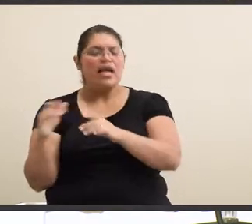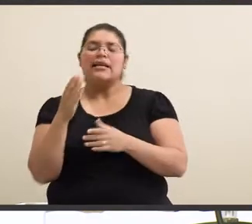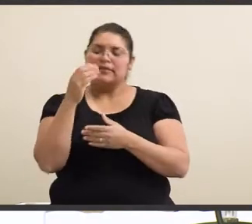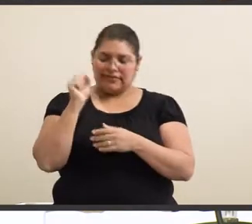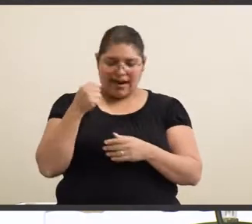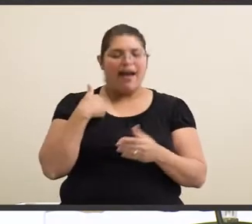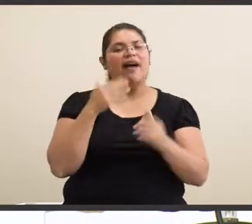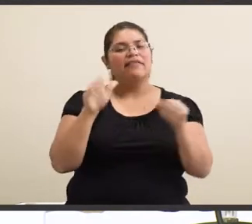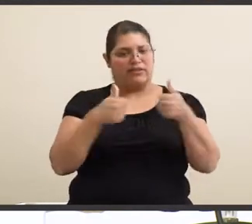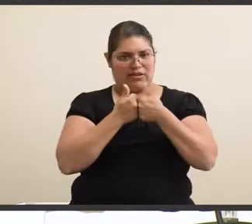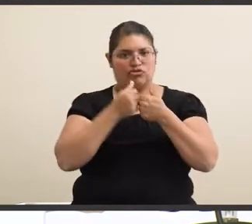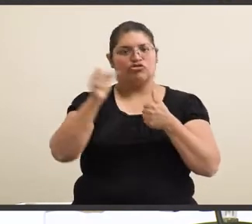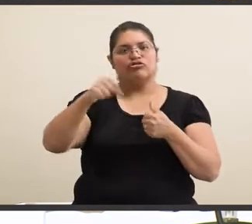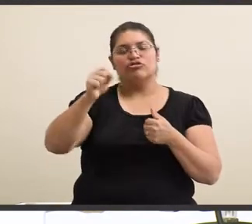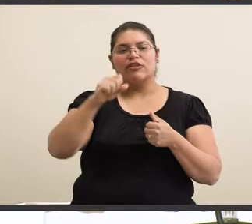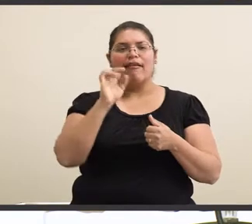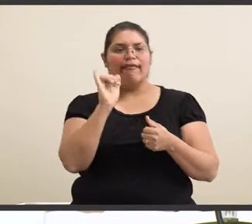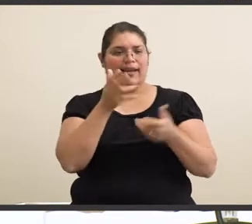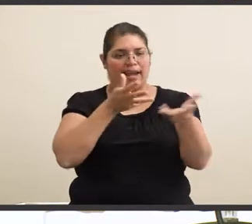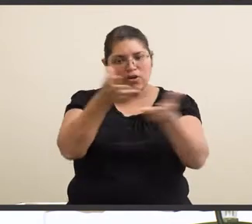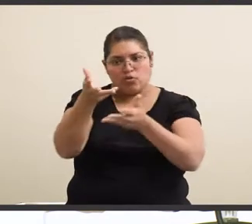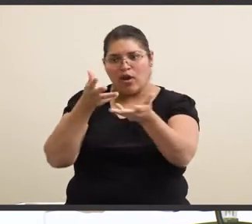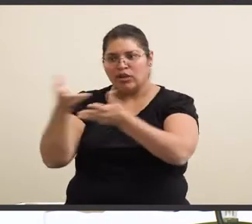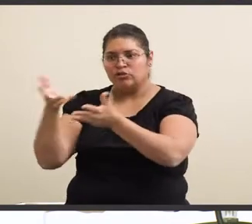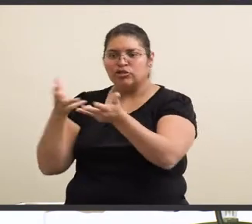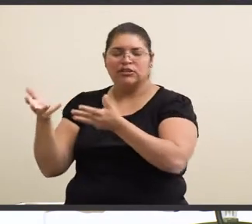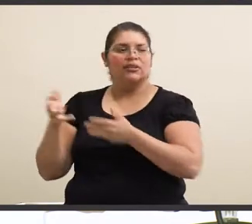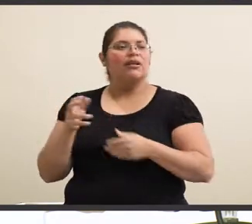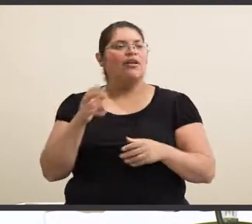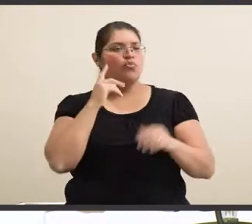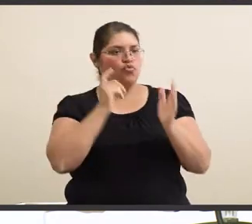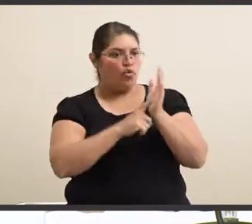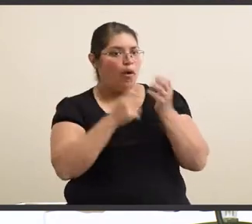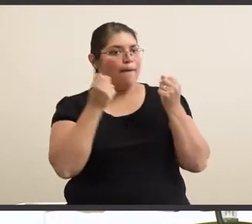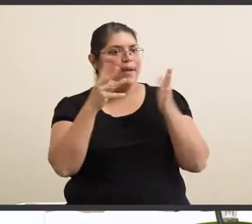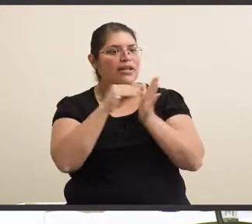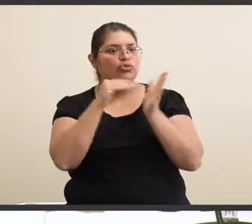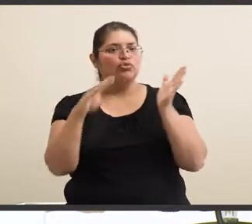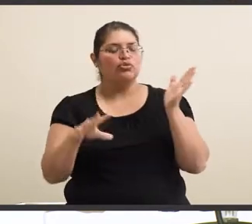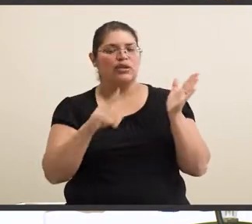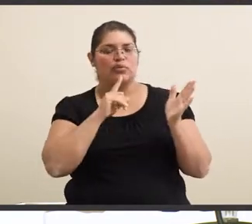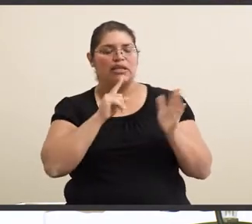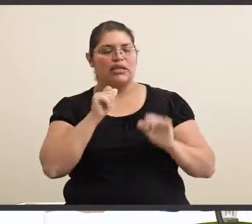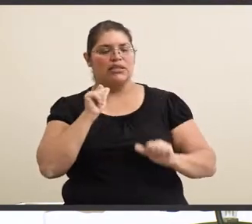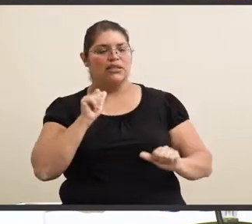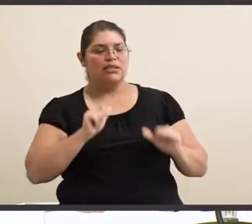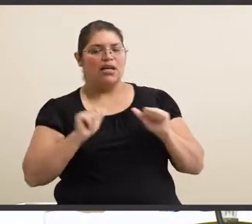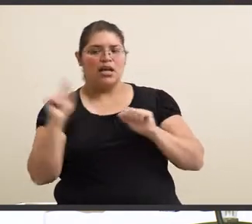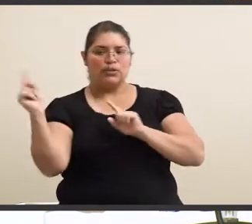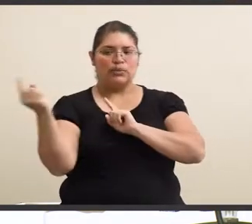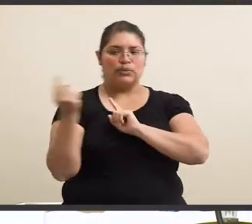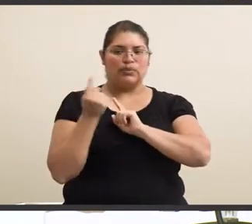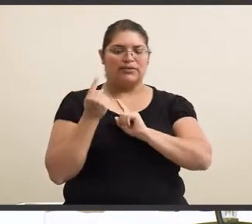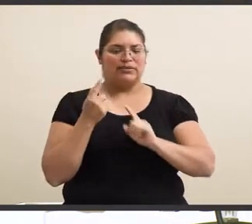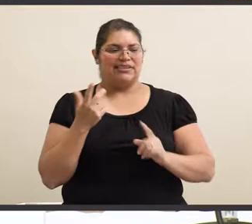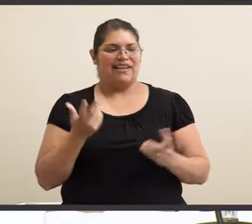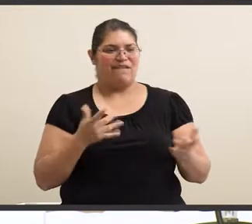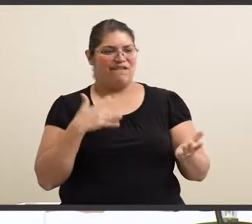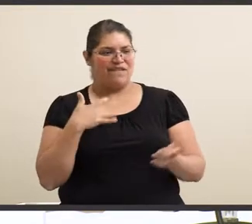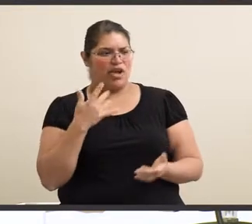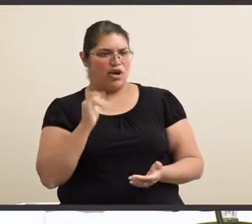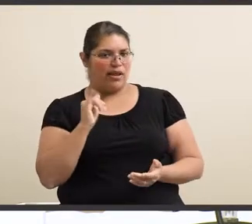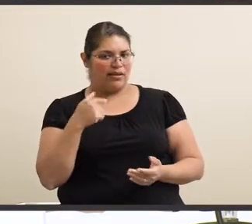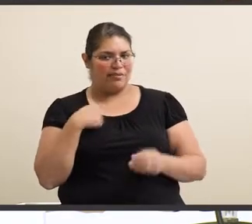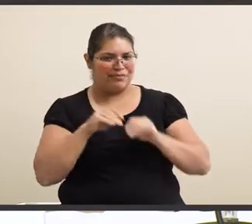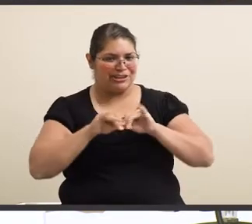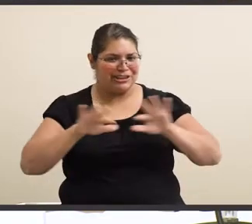challenges that may come with it, like interaction-wise. I notice a lot of students are very apprehensive to approach me. I don't know if they think I'm contagious